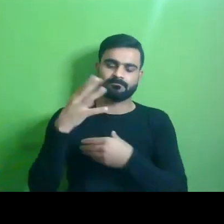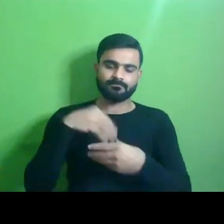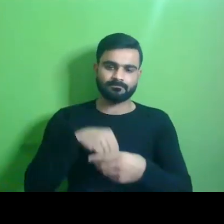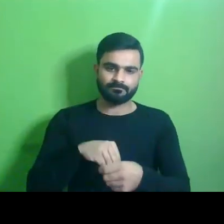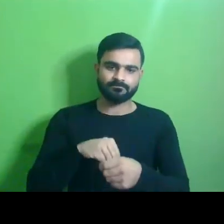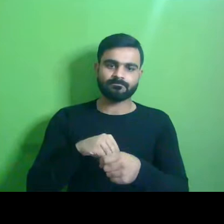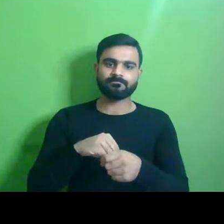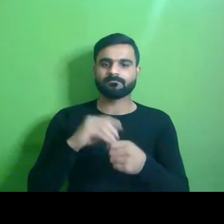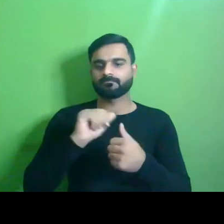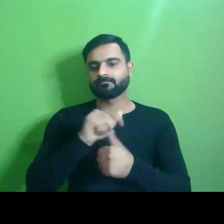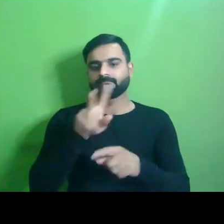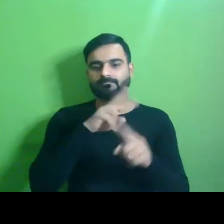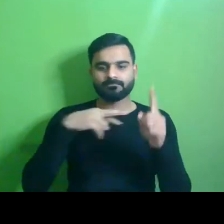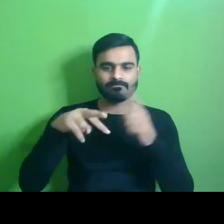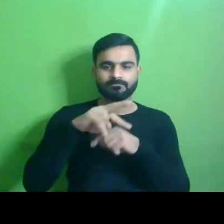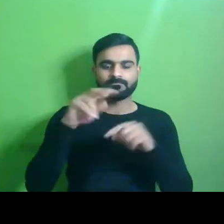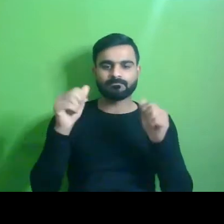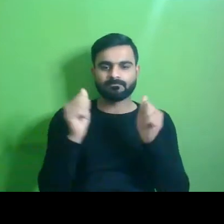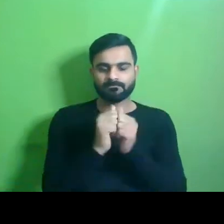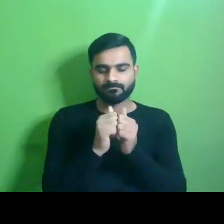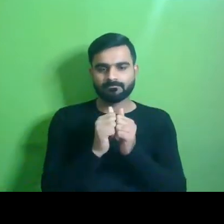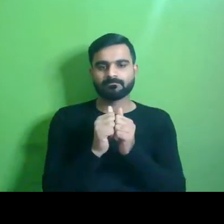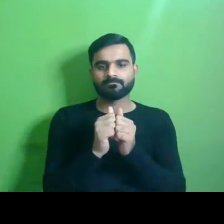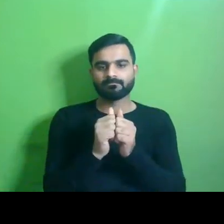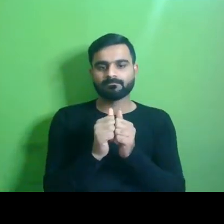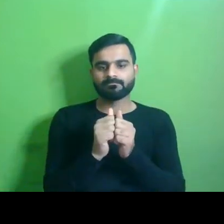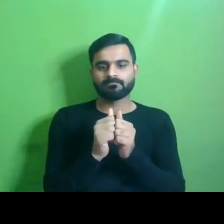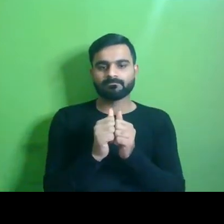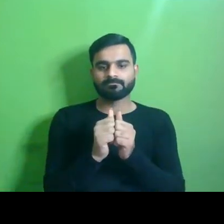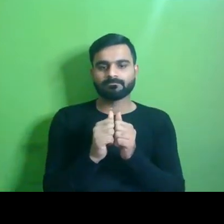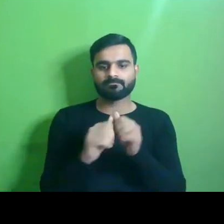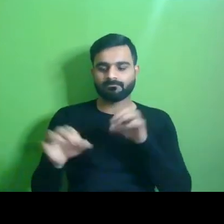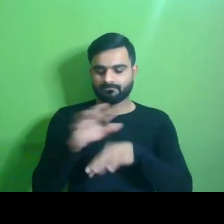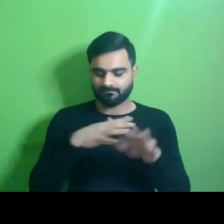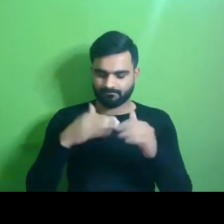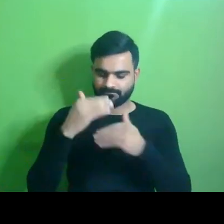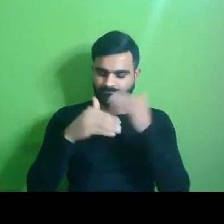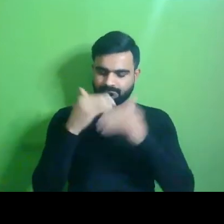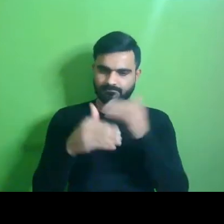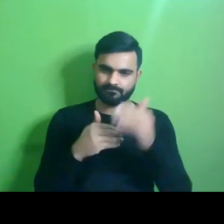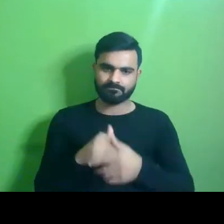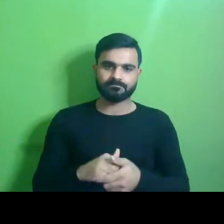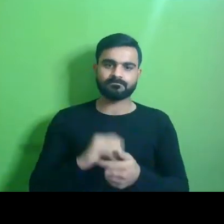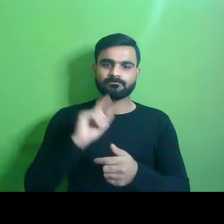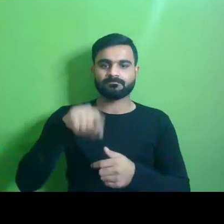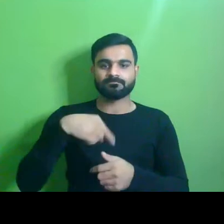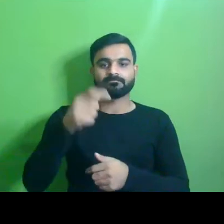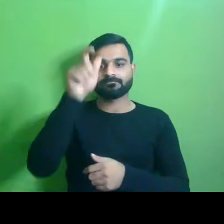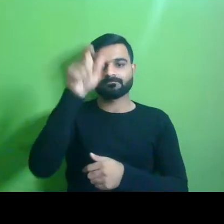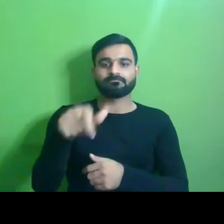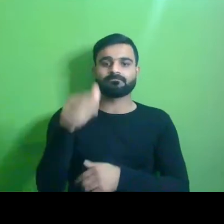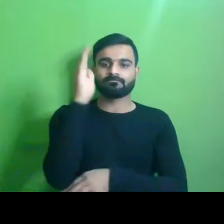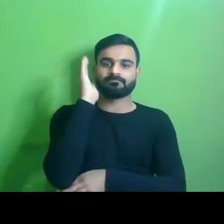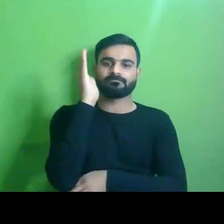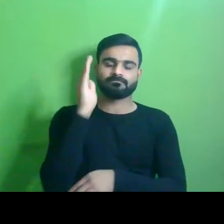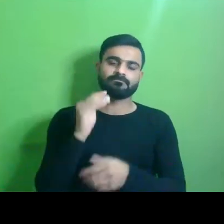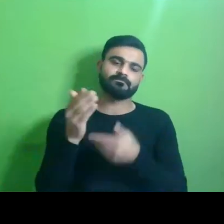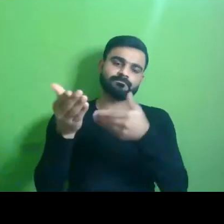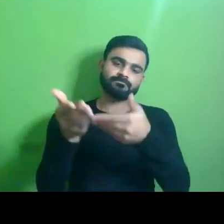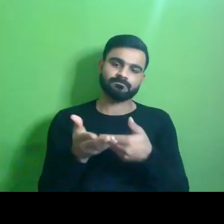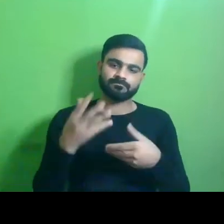every aspect of city development. Our next presenter will bring